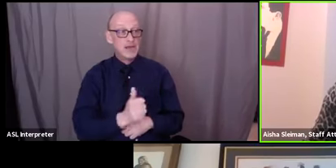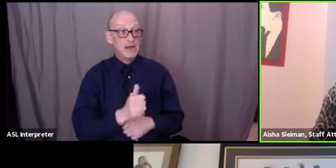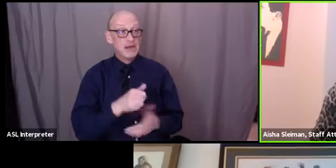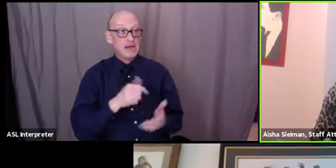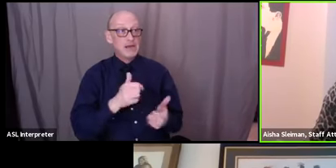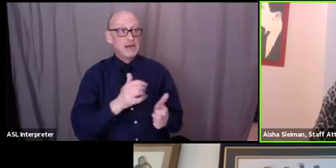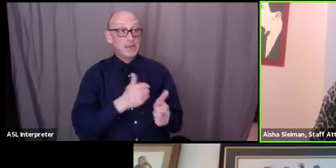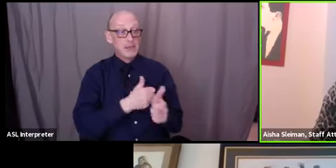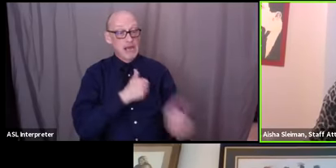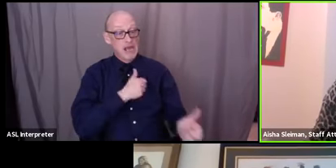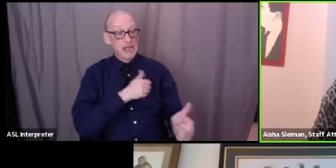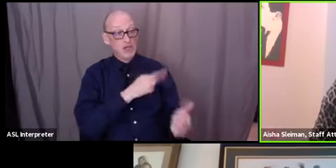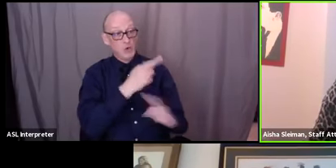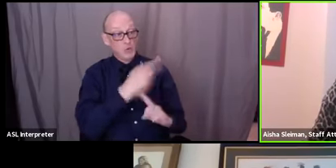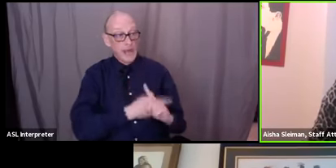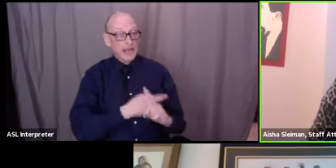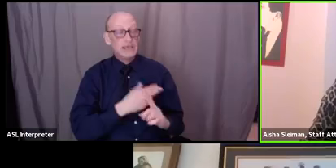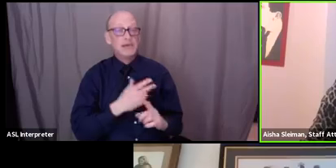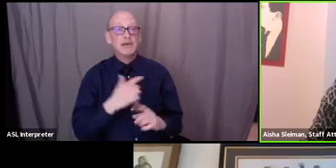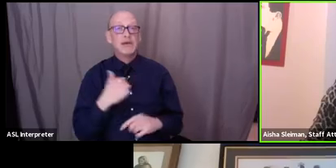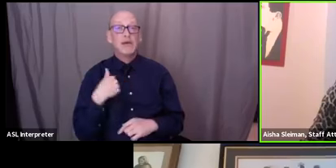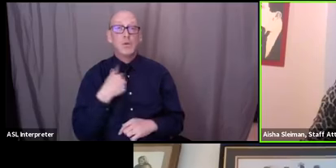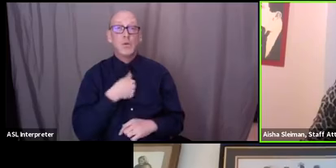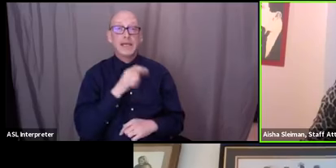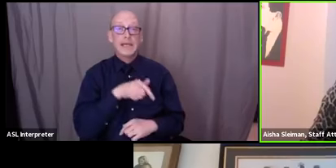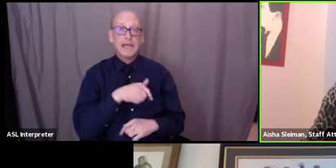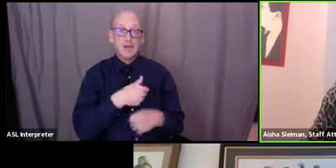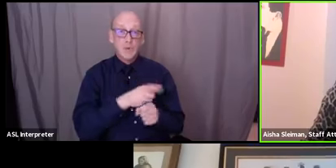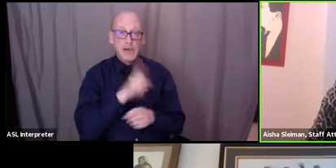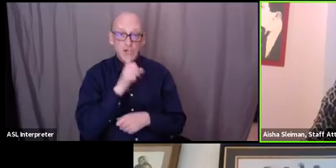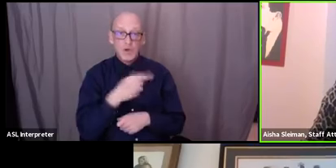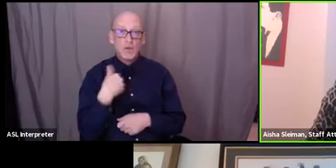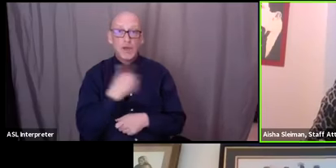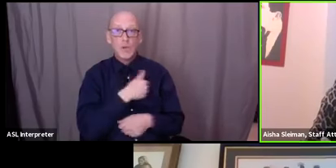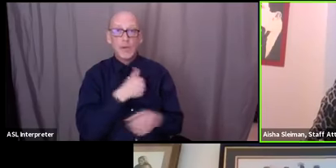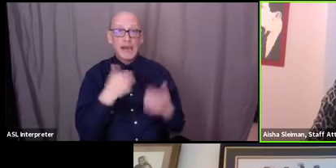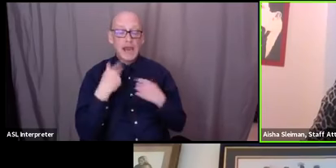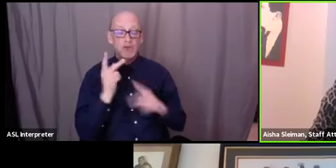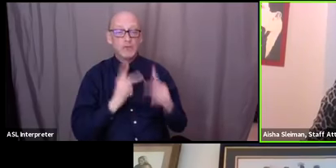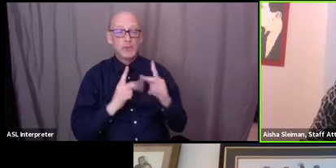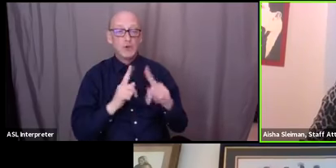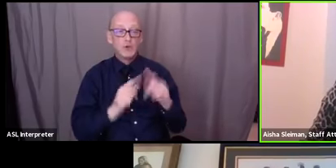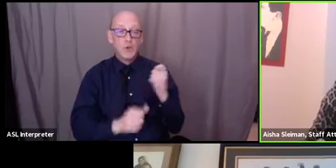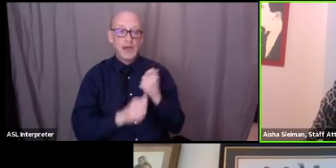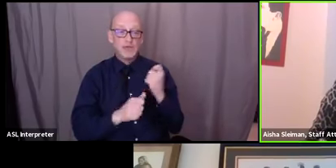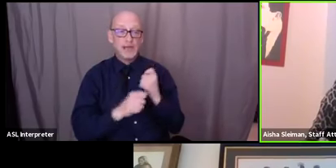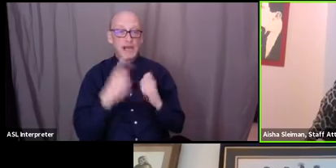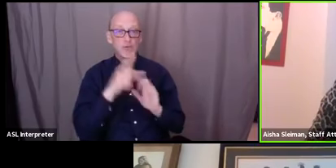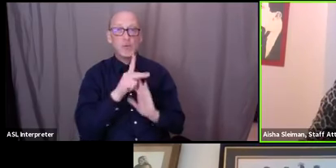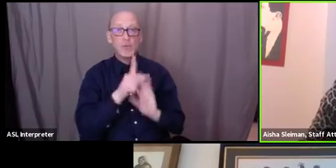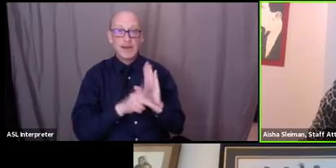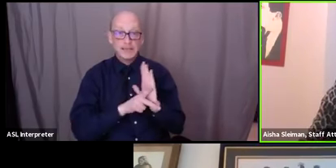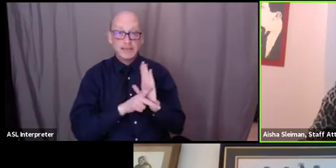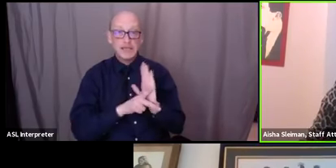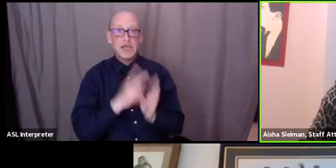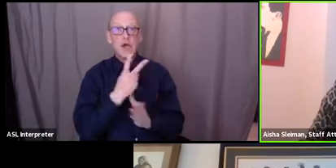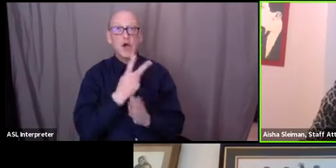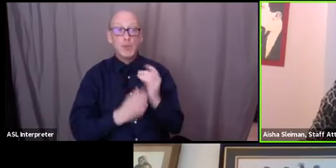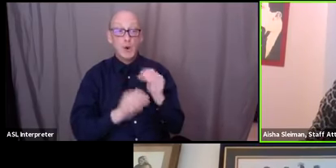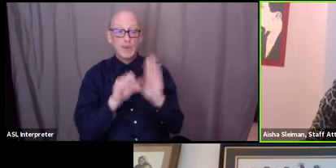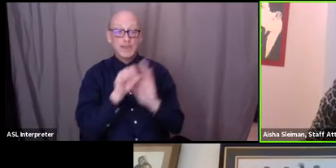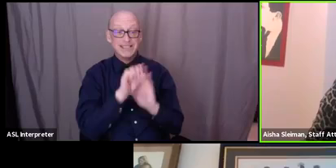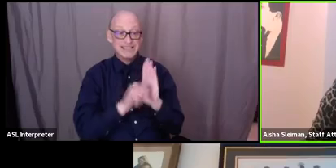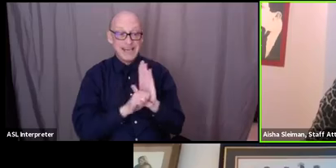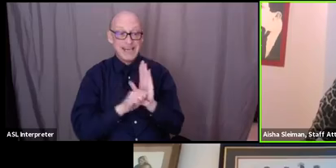some you know as build that critical mass of people to advocate for policies both at the the state and local